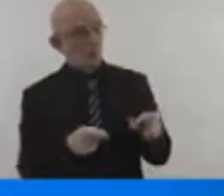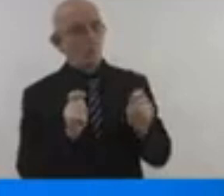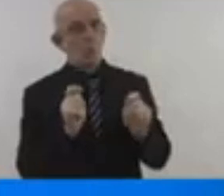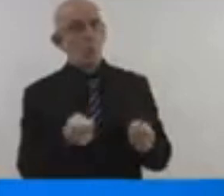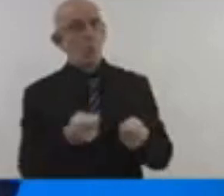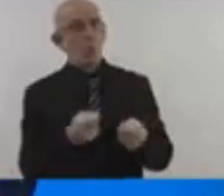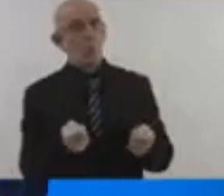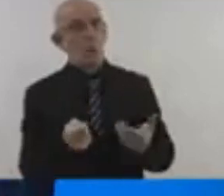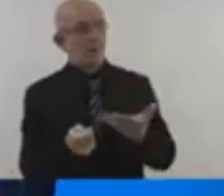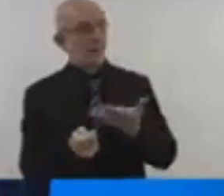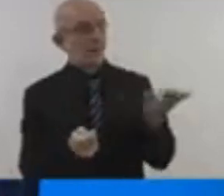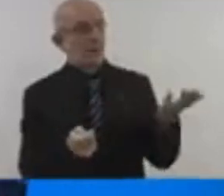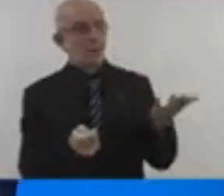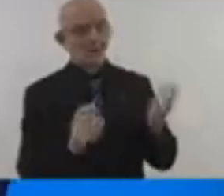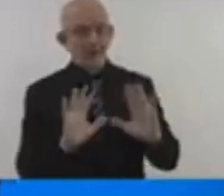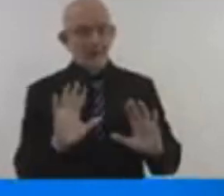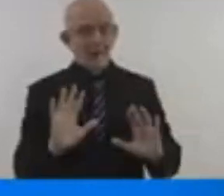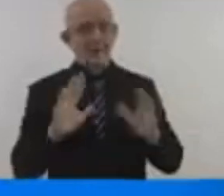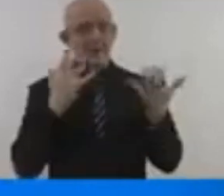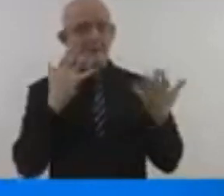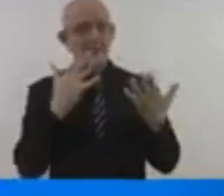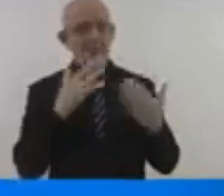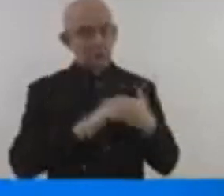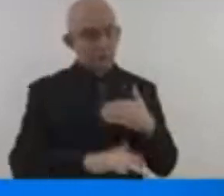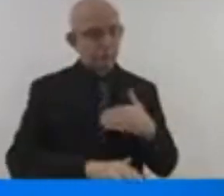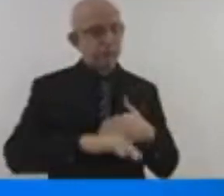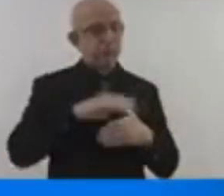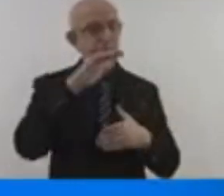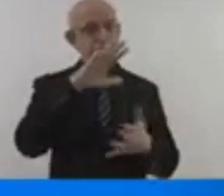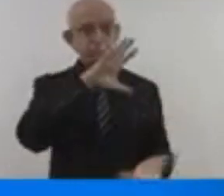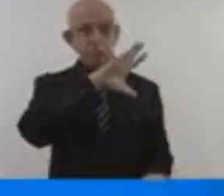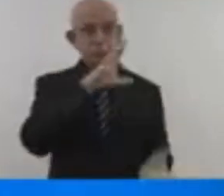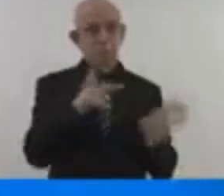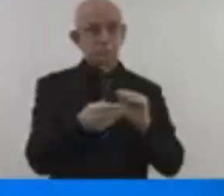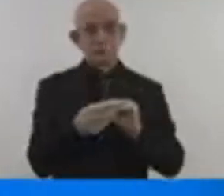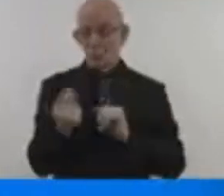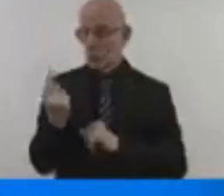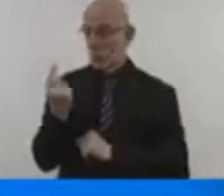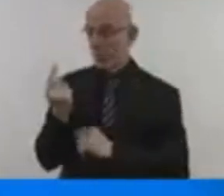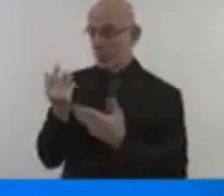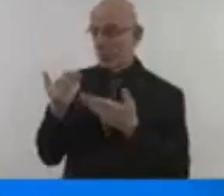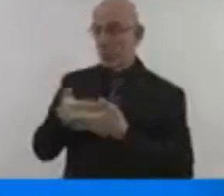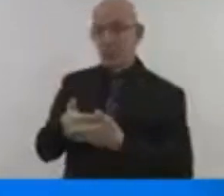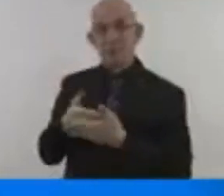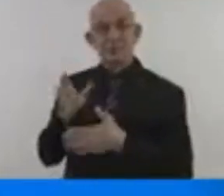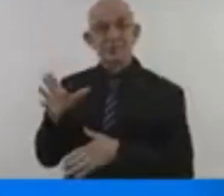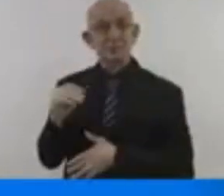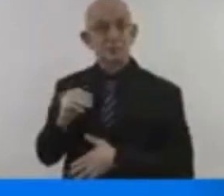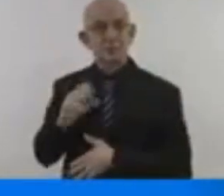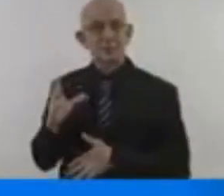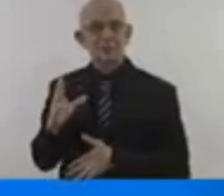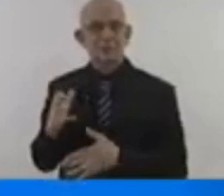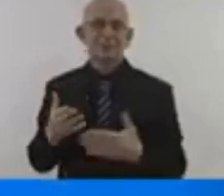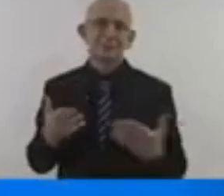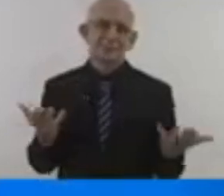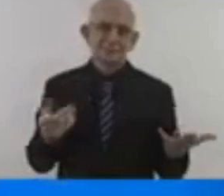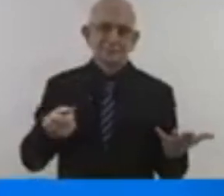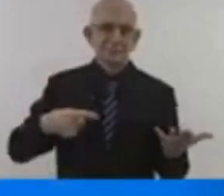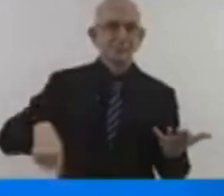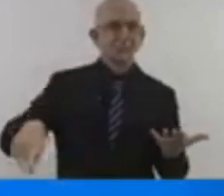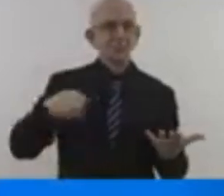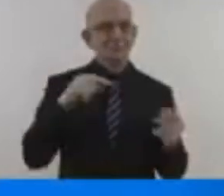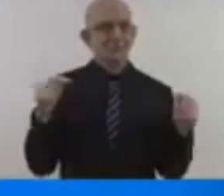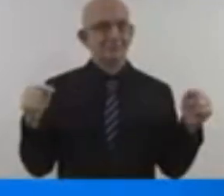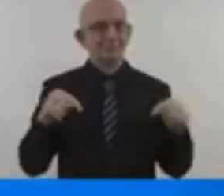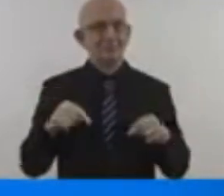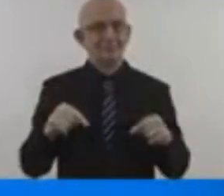Excellencies, at COP28, all you agreed to move away from fossil fuels. To accelerate net